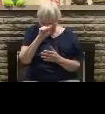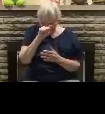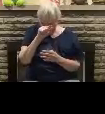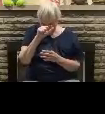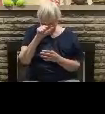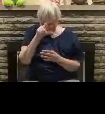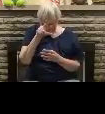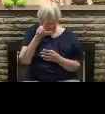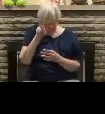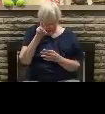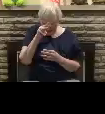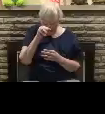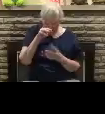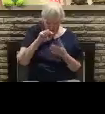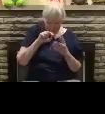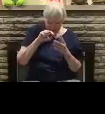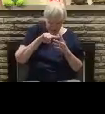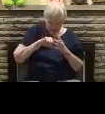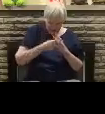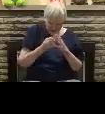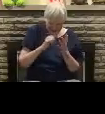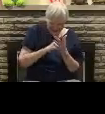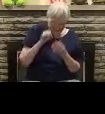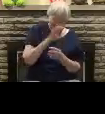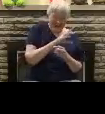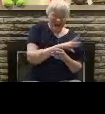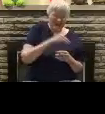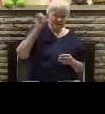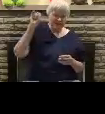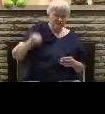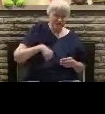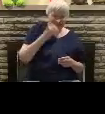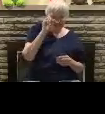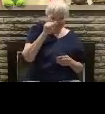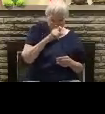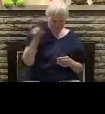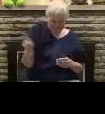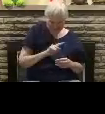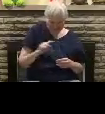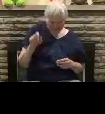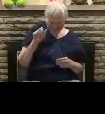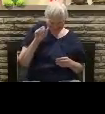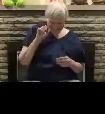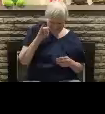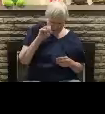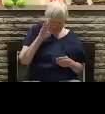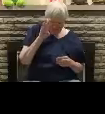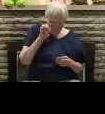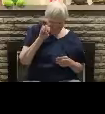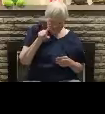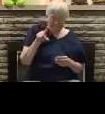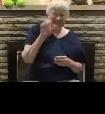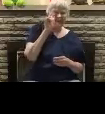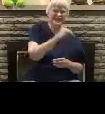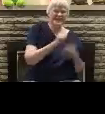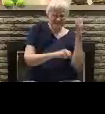The women, you can look at Jezebel. And it even says that she's seducing, just like Sarah Reed and these